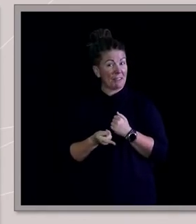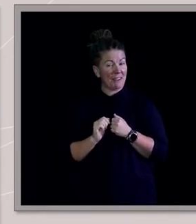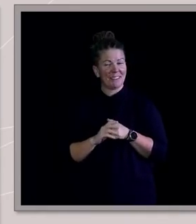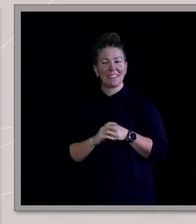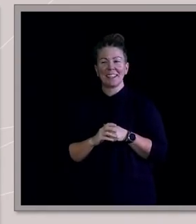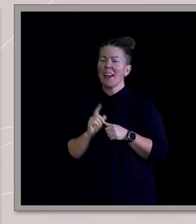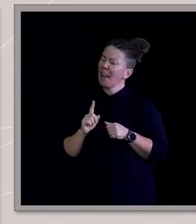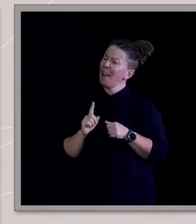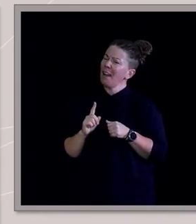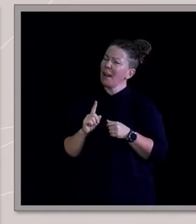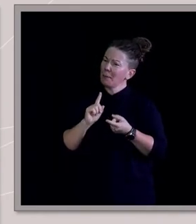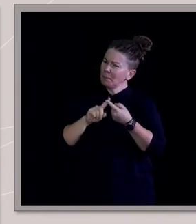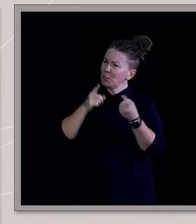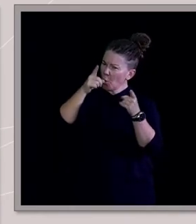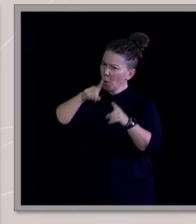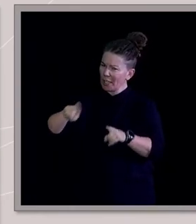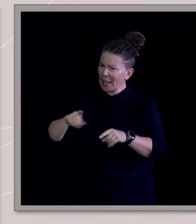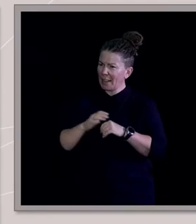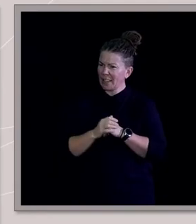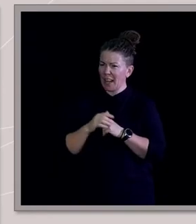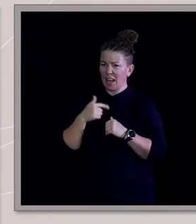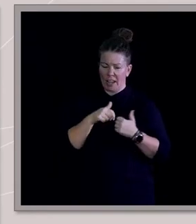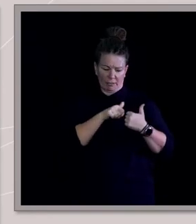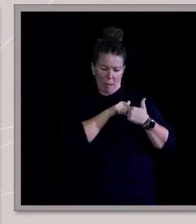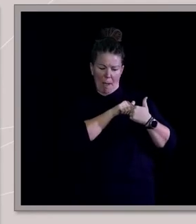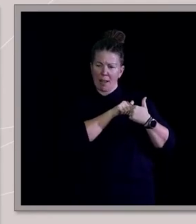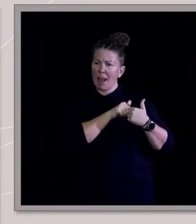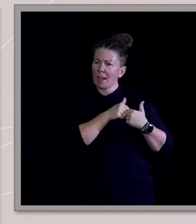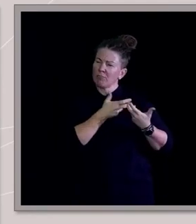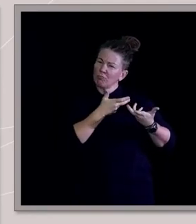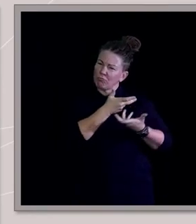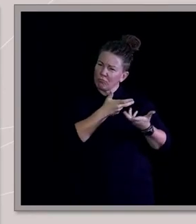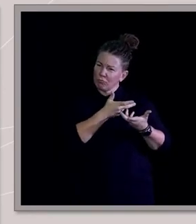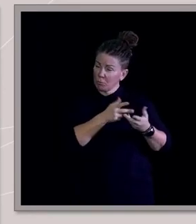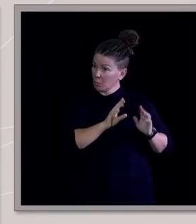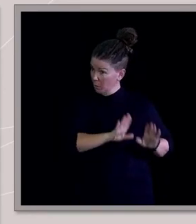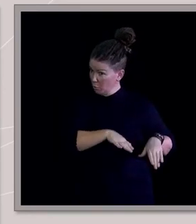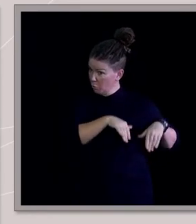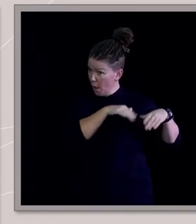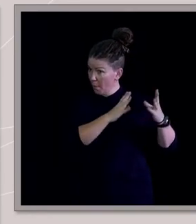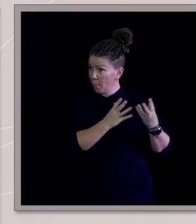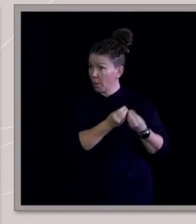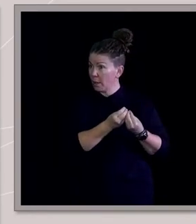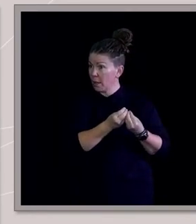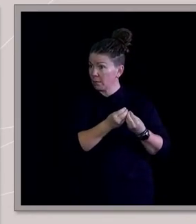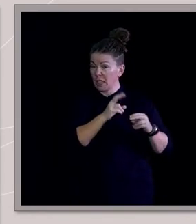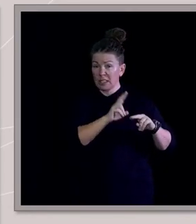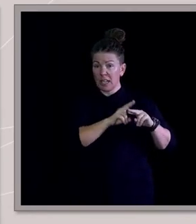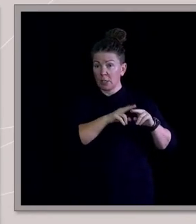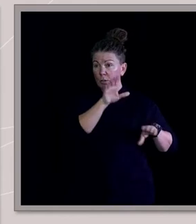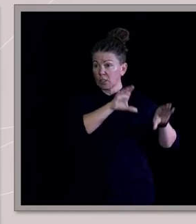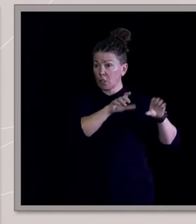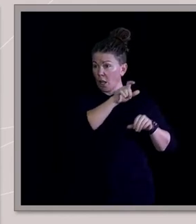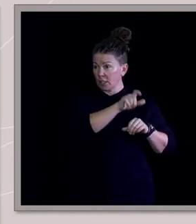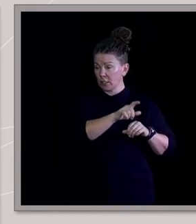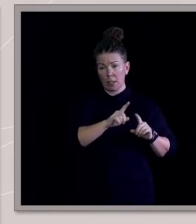I'm still working it out, you know, and it's a collaboration between me and my partner who, who grew up with, you know, a dad who was a scientist and a